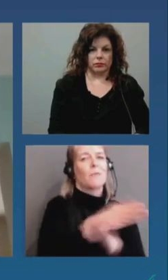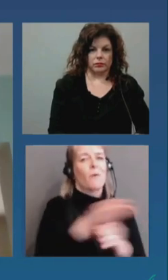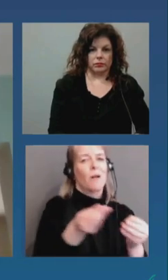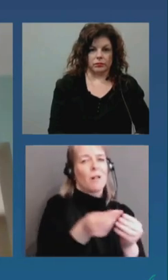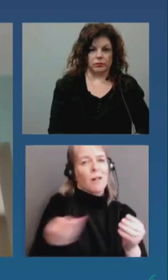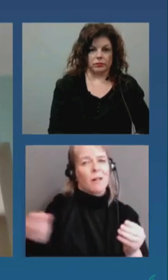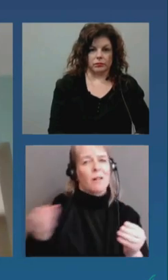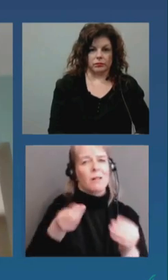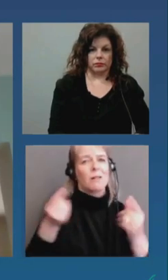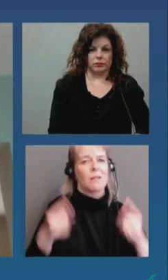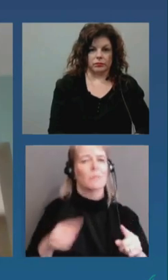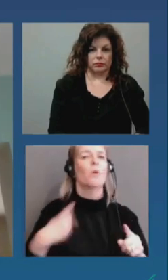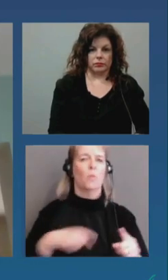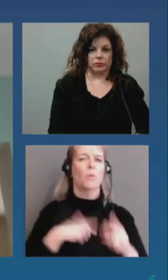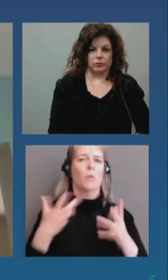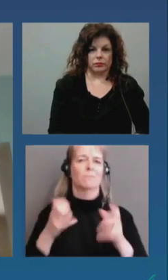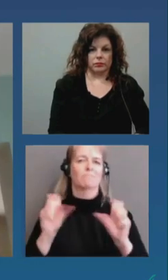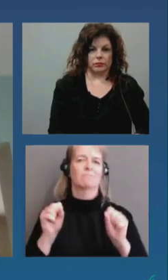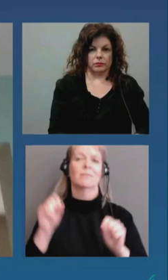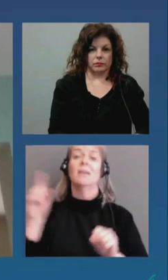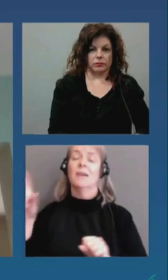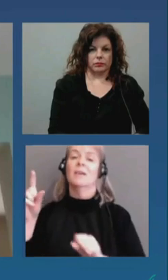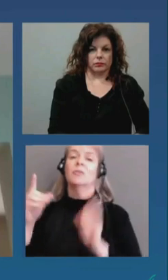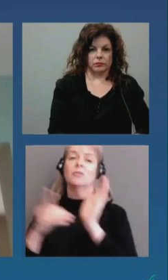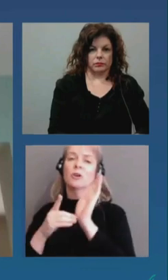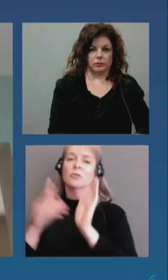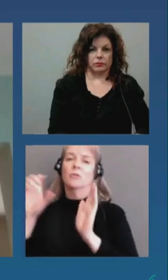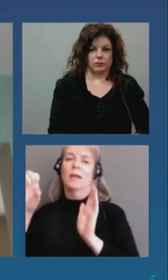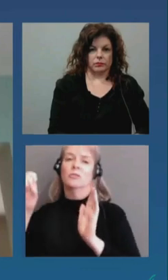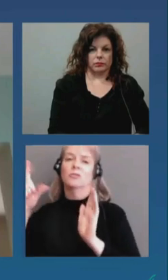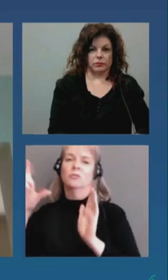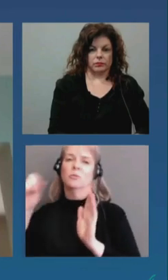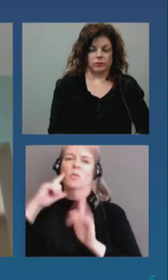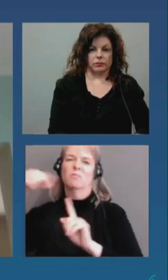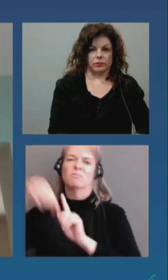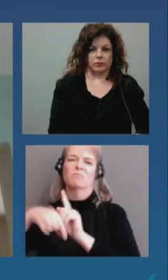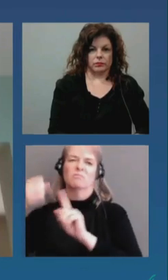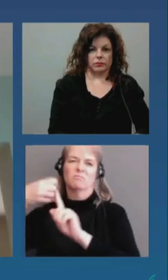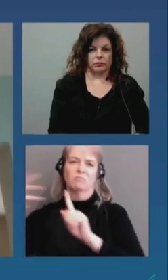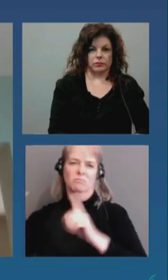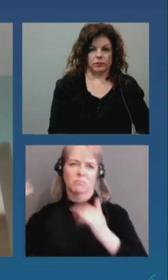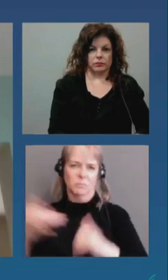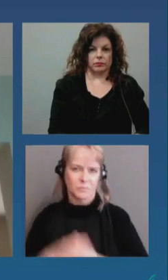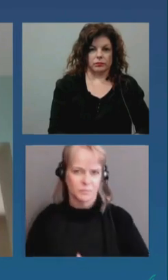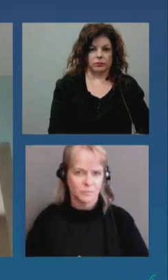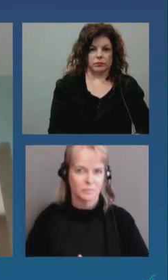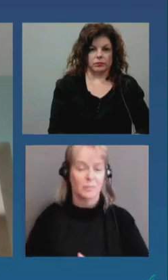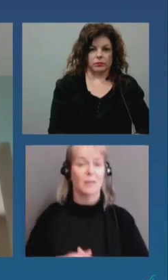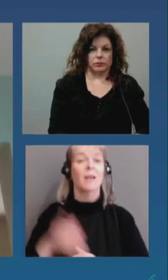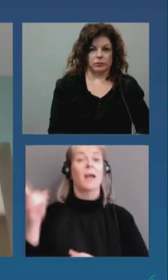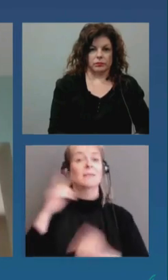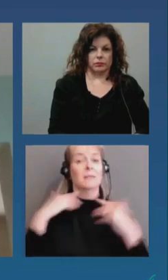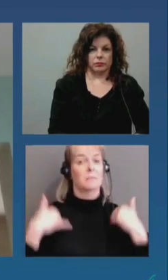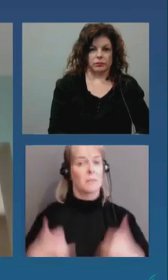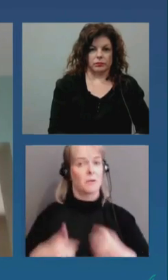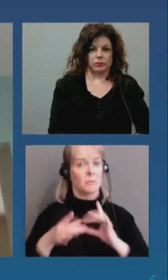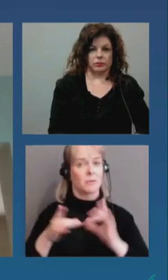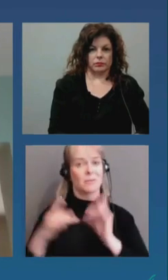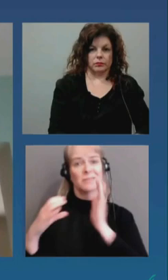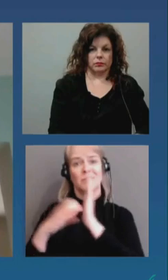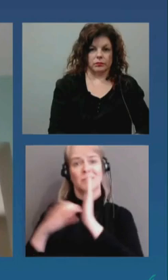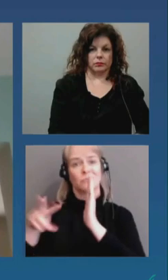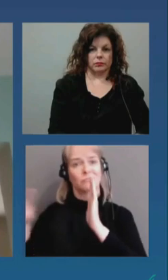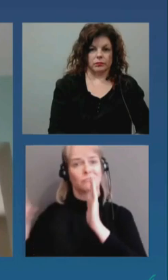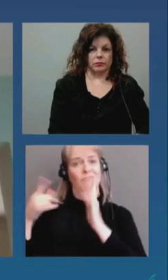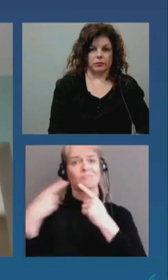days. As the Mayor has mentioned this week, Section 22 order was issued that makes masks mandatory while playing